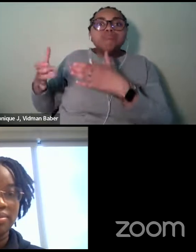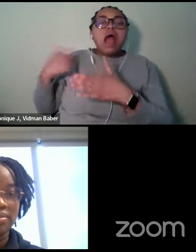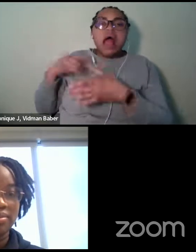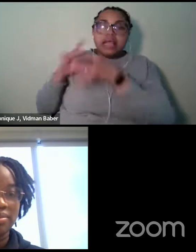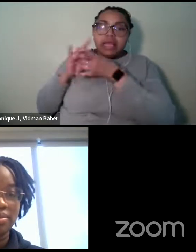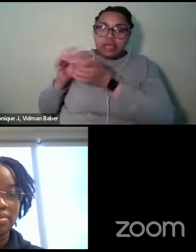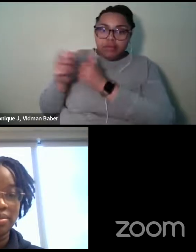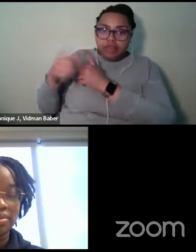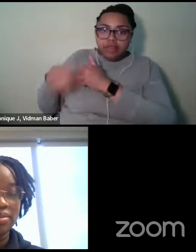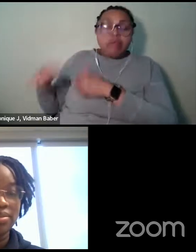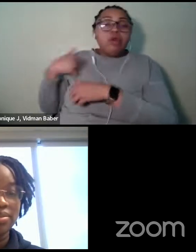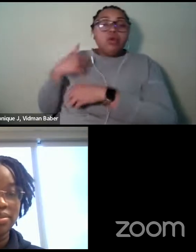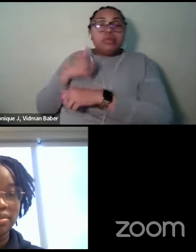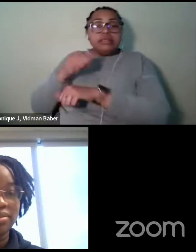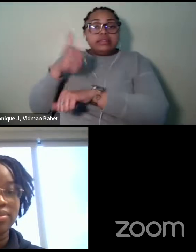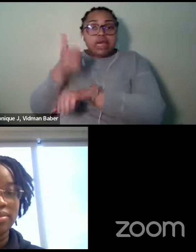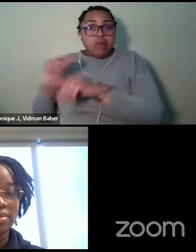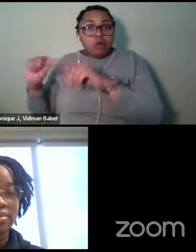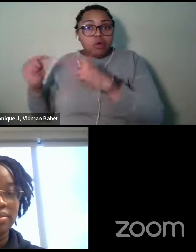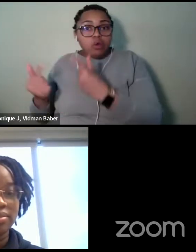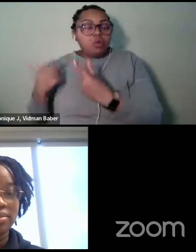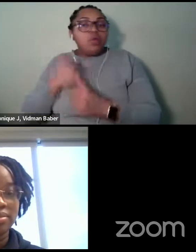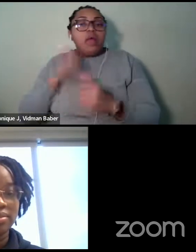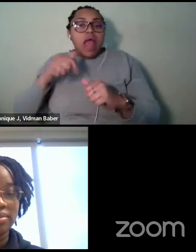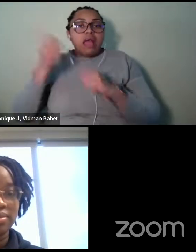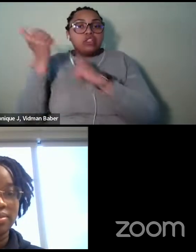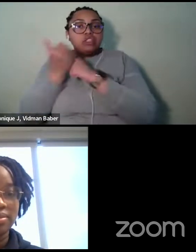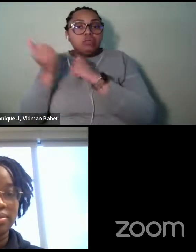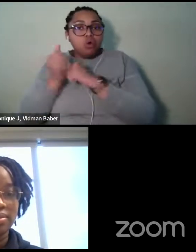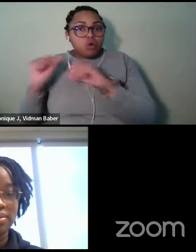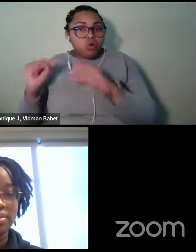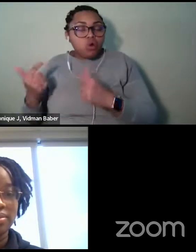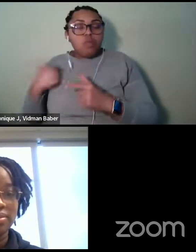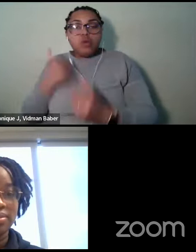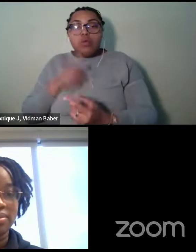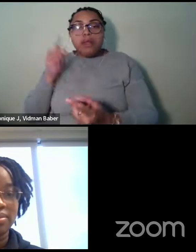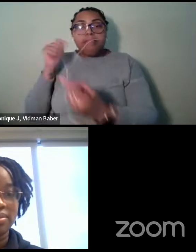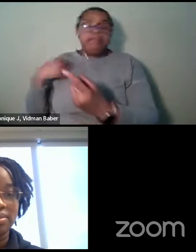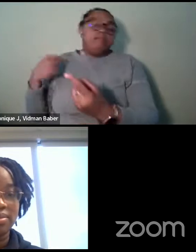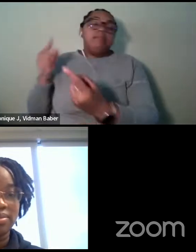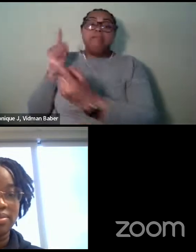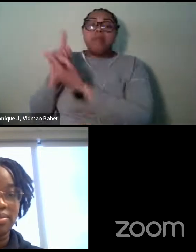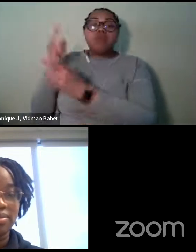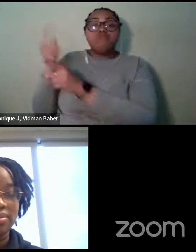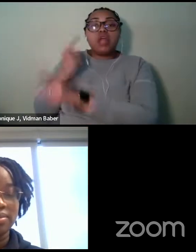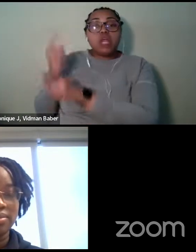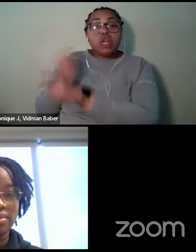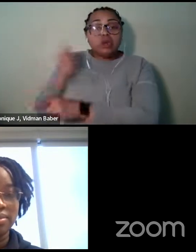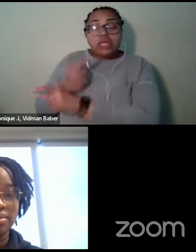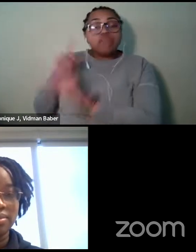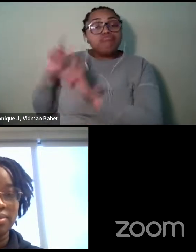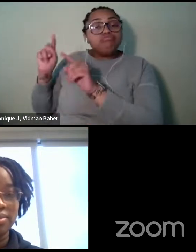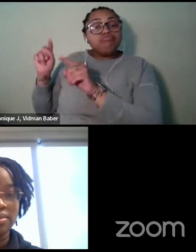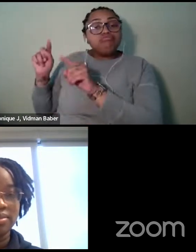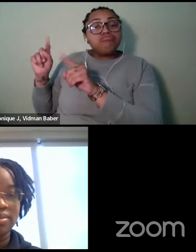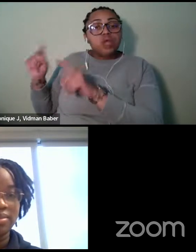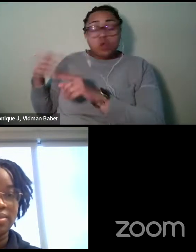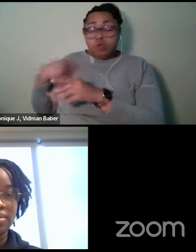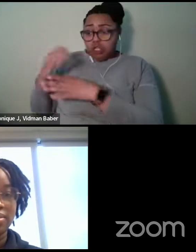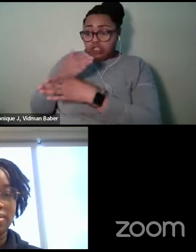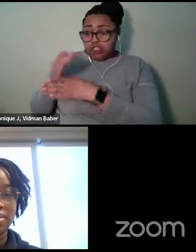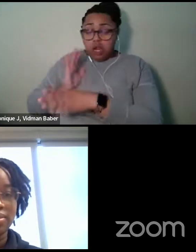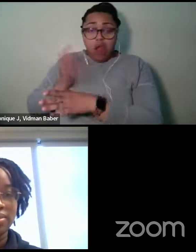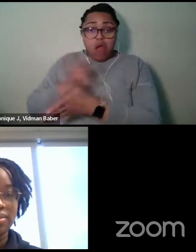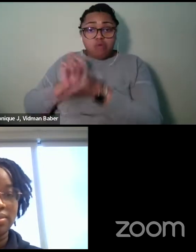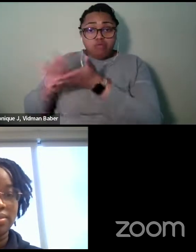you know, so we had a support group we could, and we met on a regular basis. We could share our writing. could get feedback on our writing and